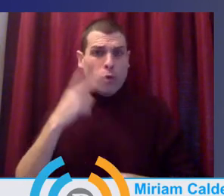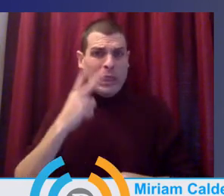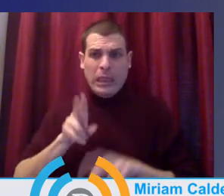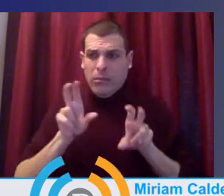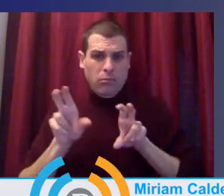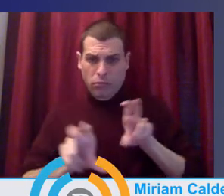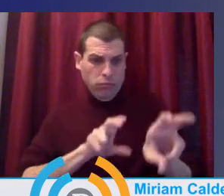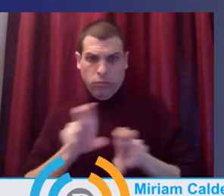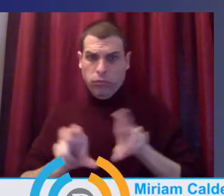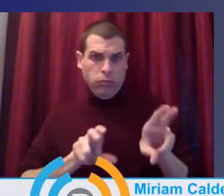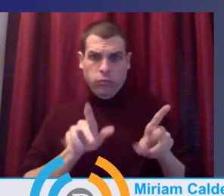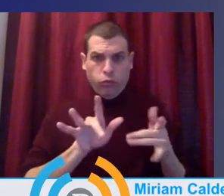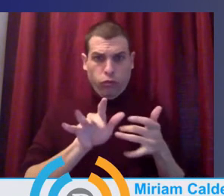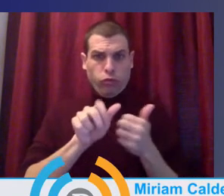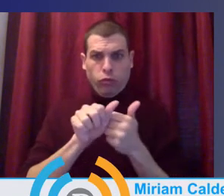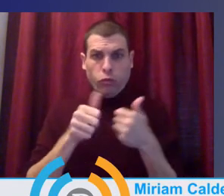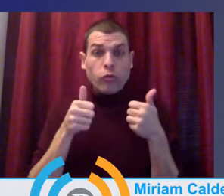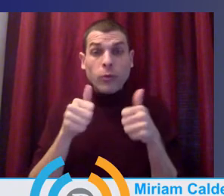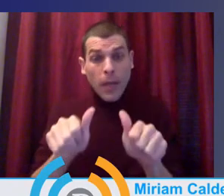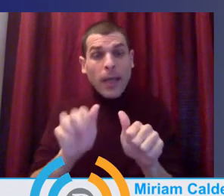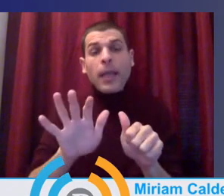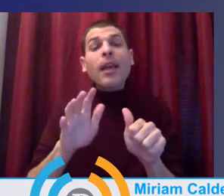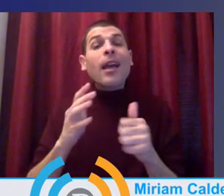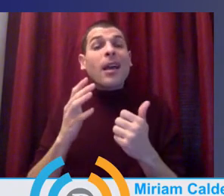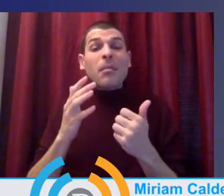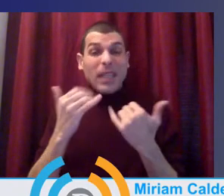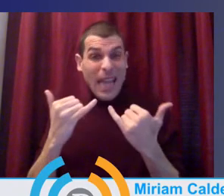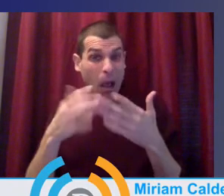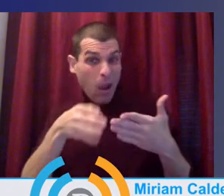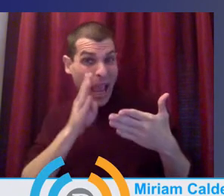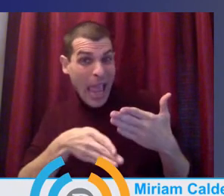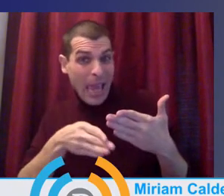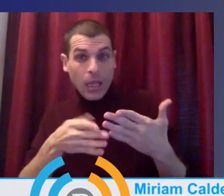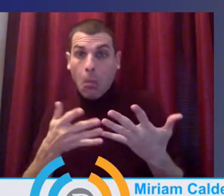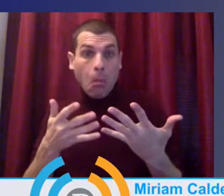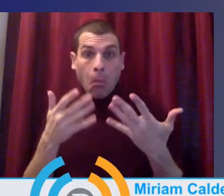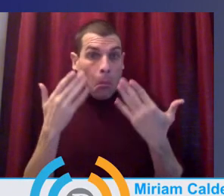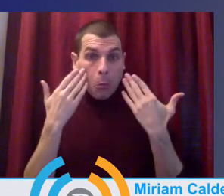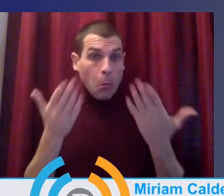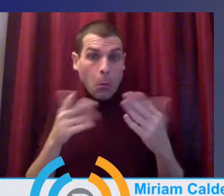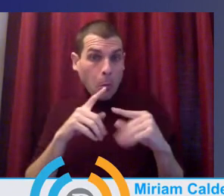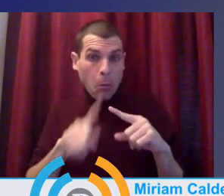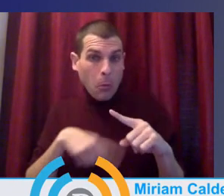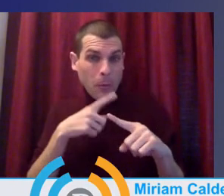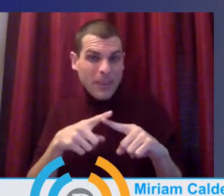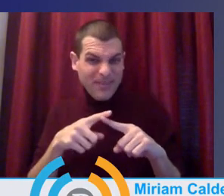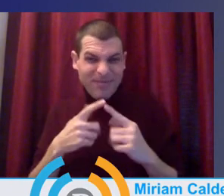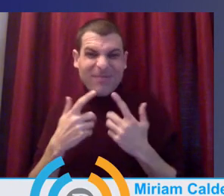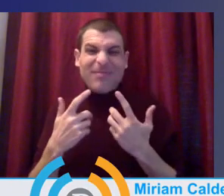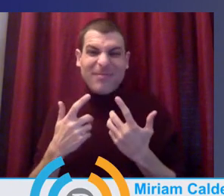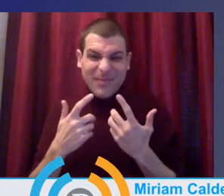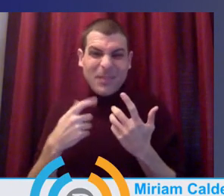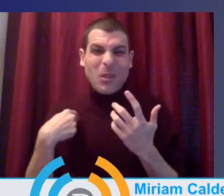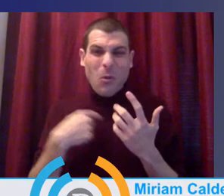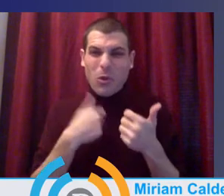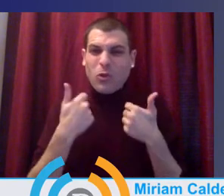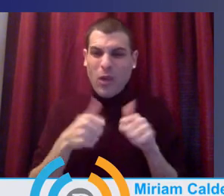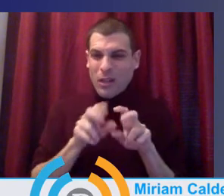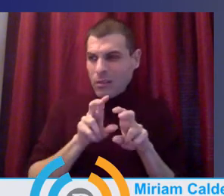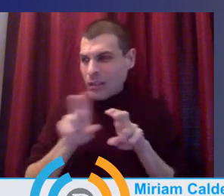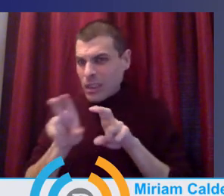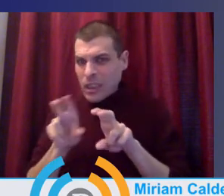has no predictable end date. And now that that's more clear, we have made an eventual adjustment back to balancing pandemic